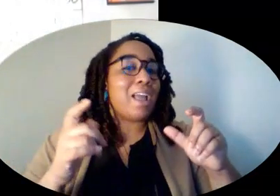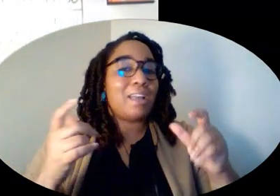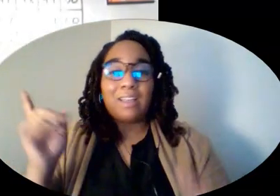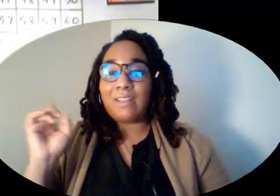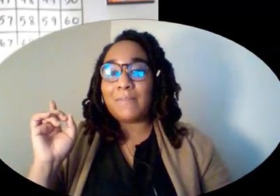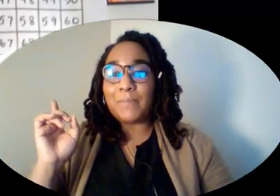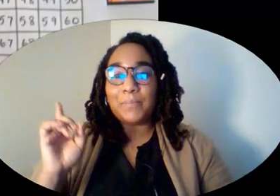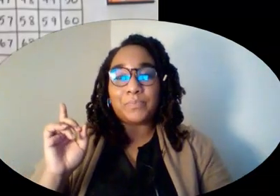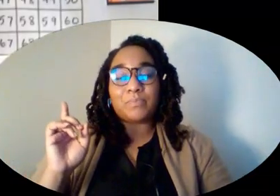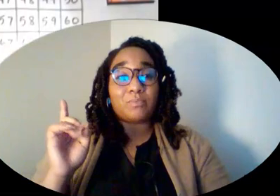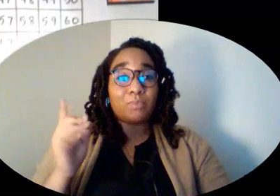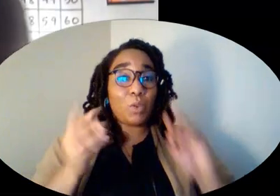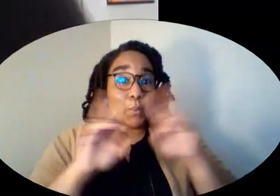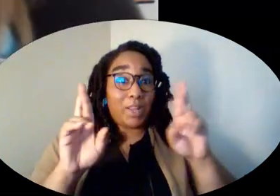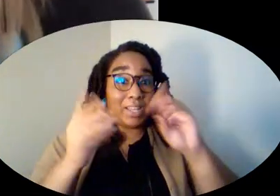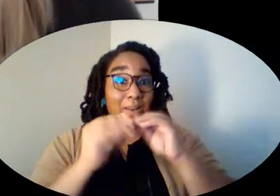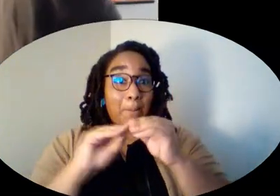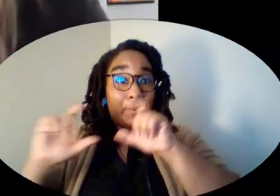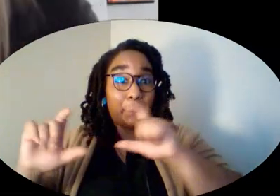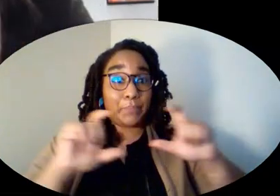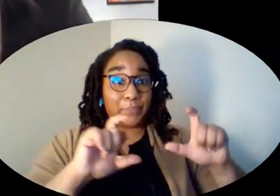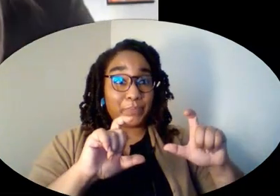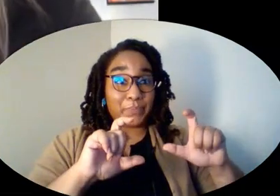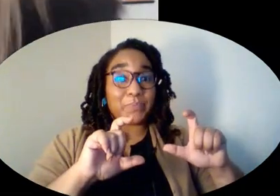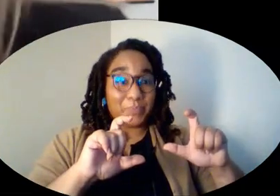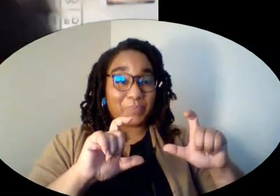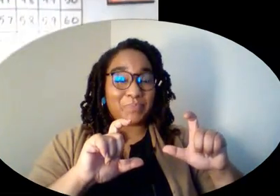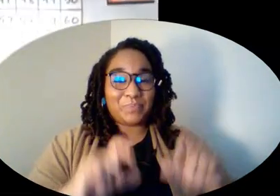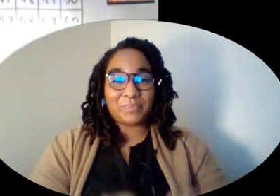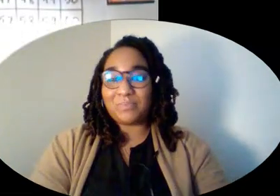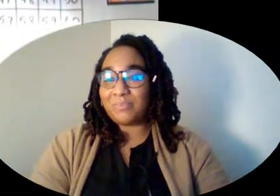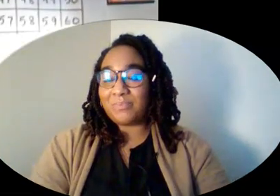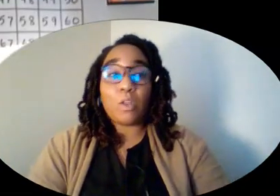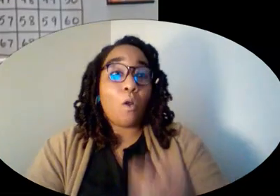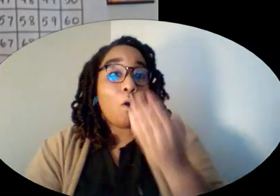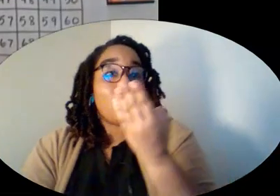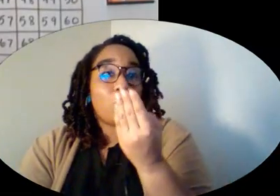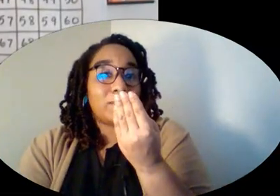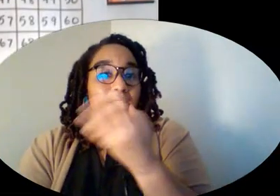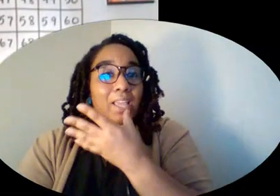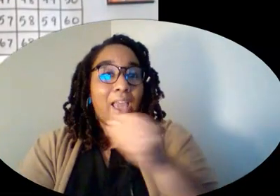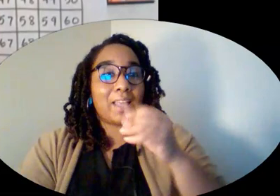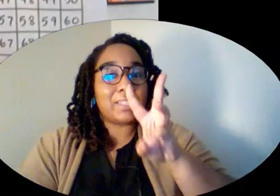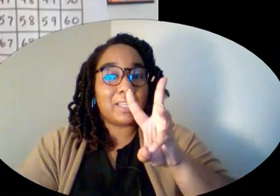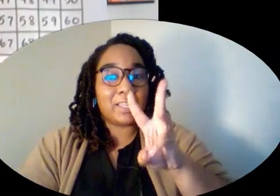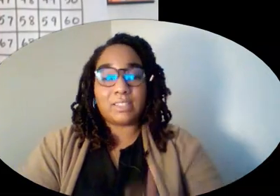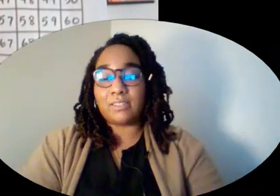a piece of tape to pull off. Okay. We've got some number sets for you. We have 14 and 6,